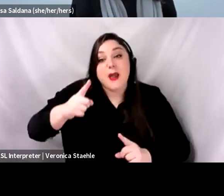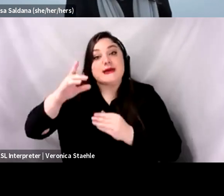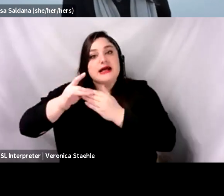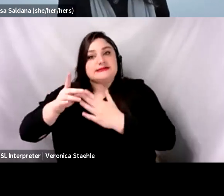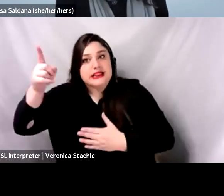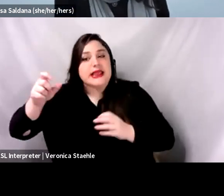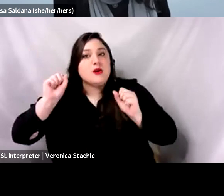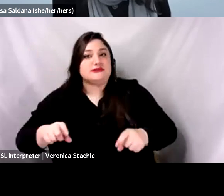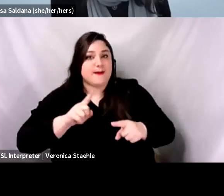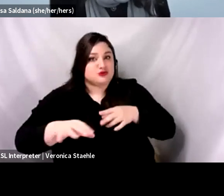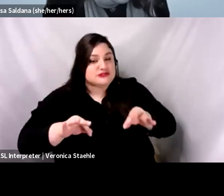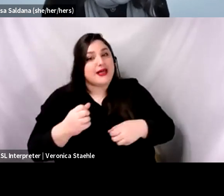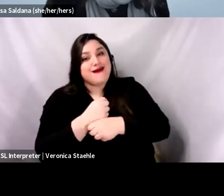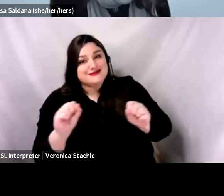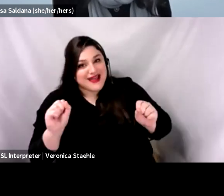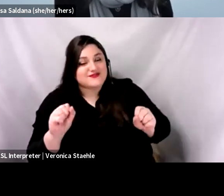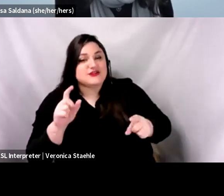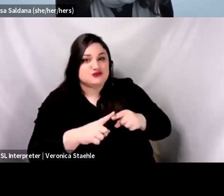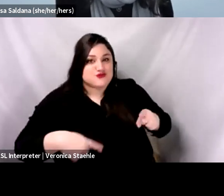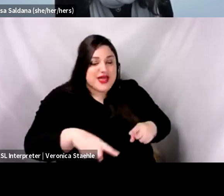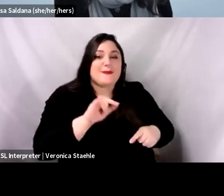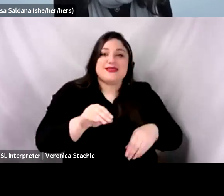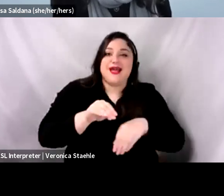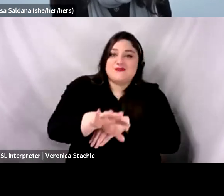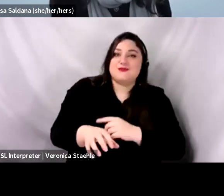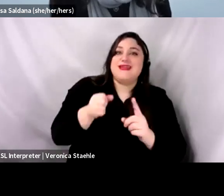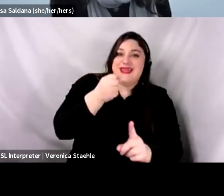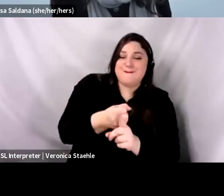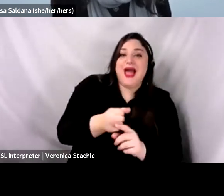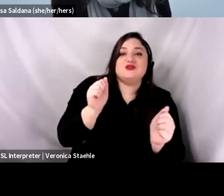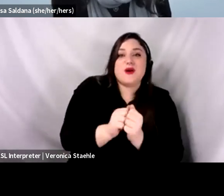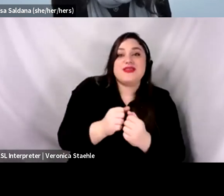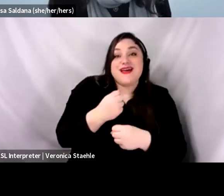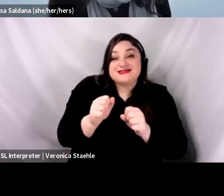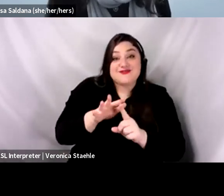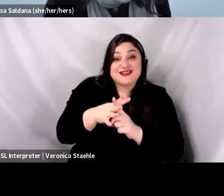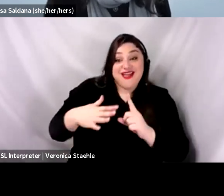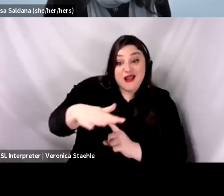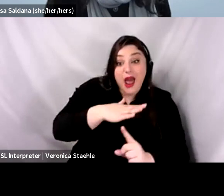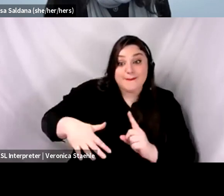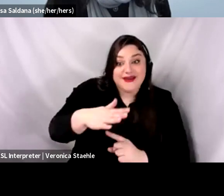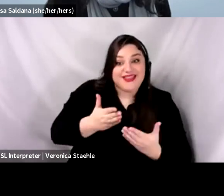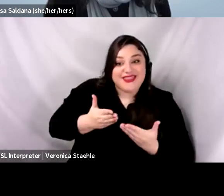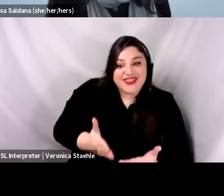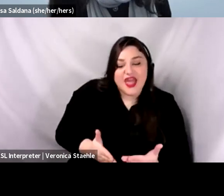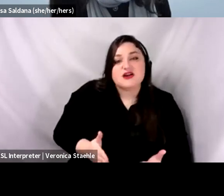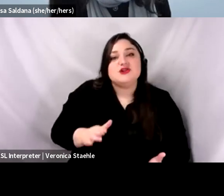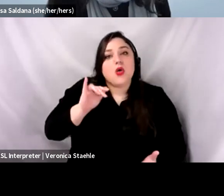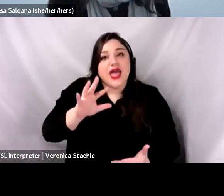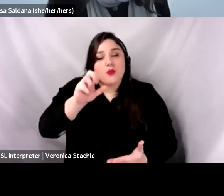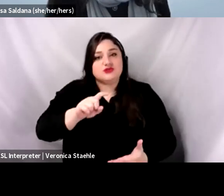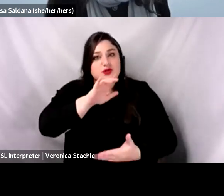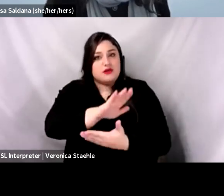safety climate and safety outcomes. Uh, so that's a really nice example of, of a study in,